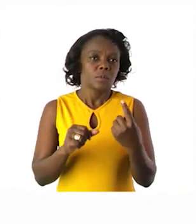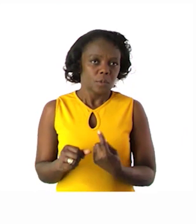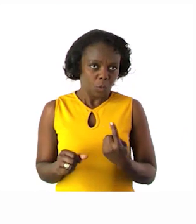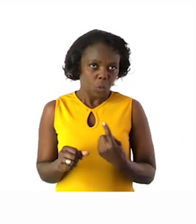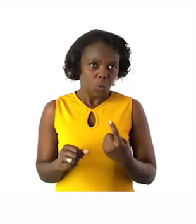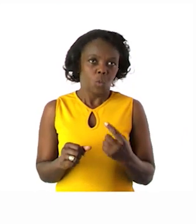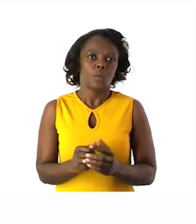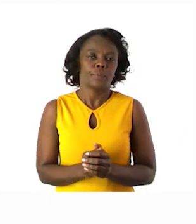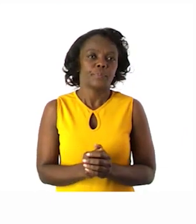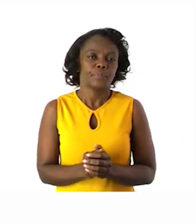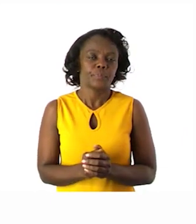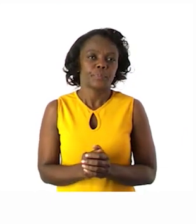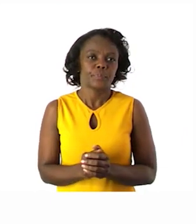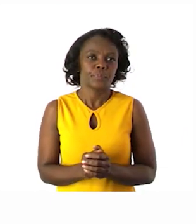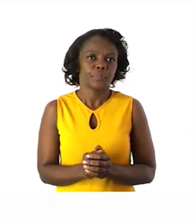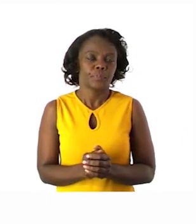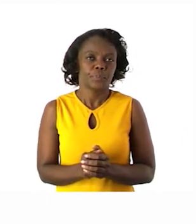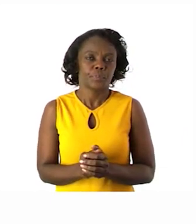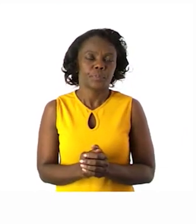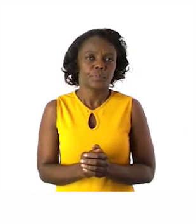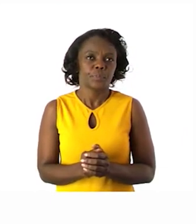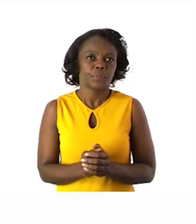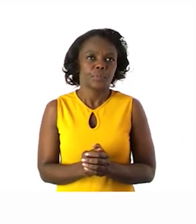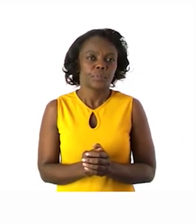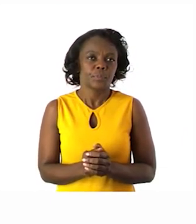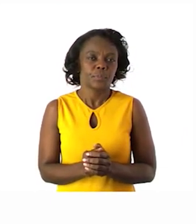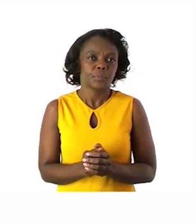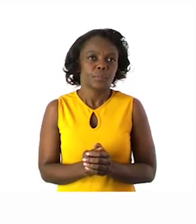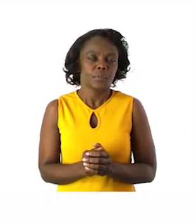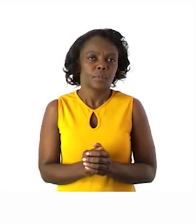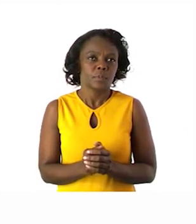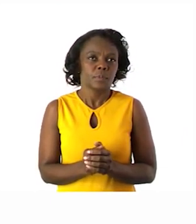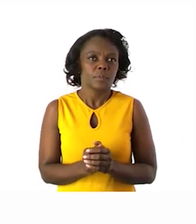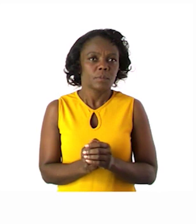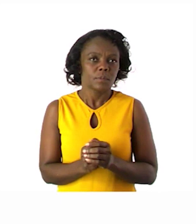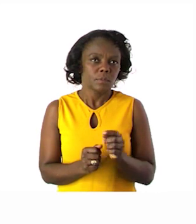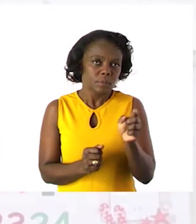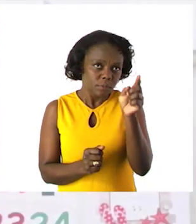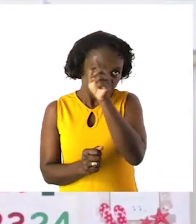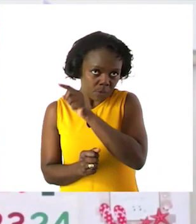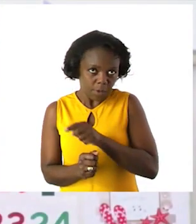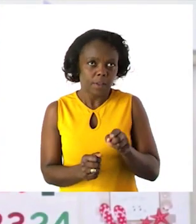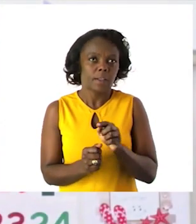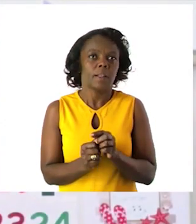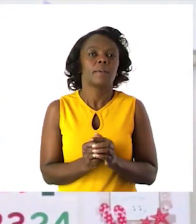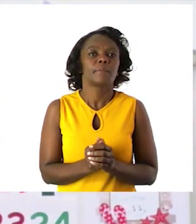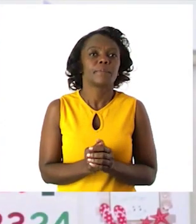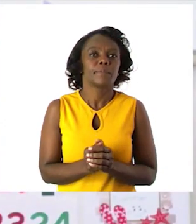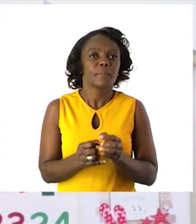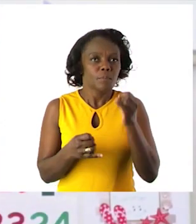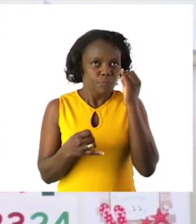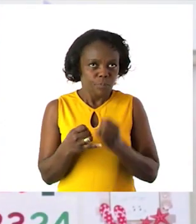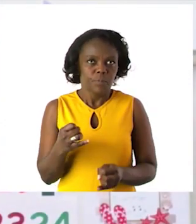which are in the circle, in the outer circle. Your answers you must put them nicely in the outer circle. That is the end